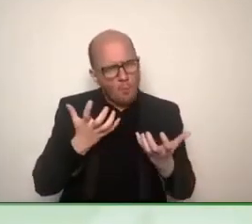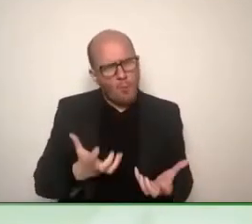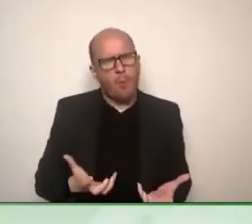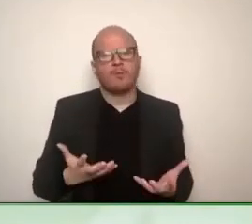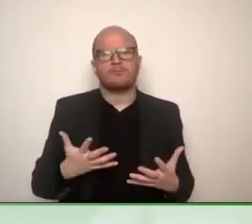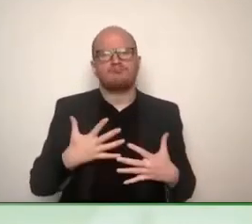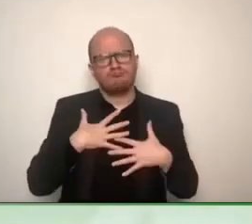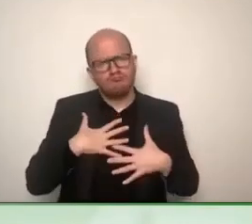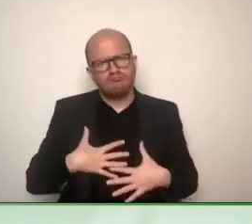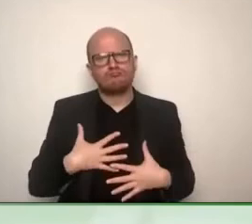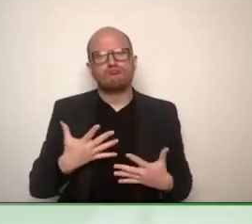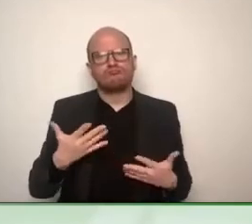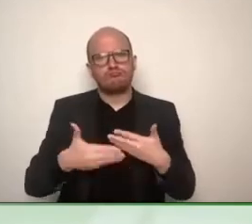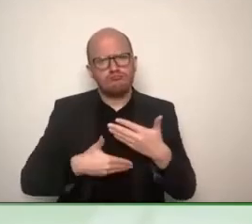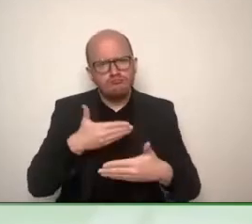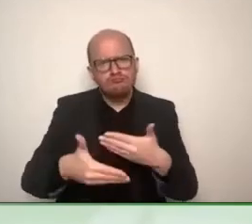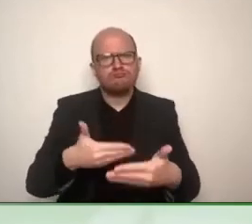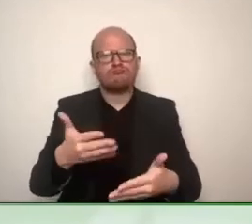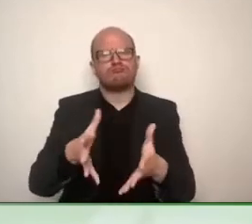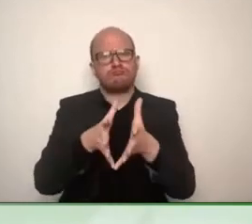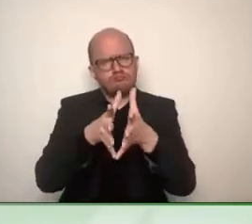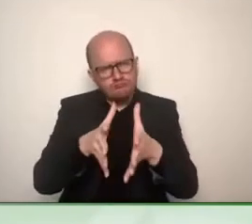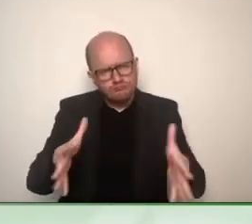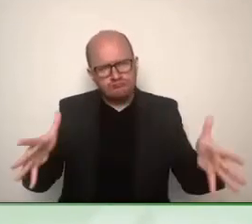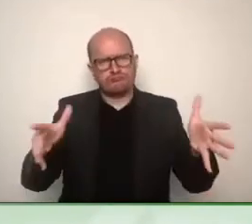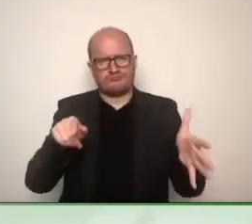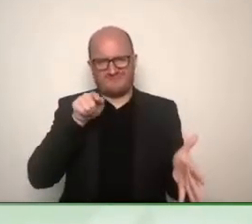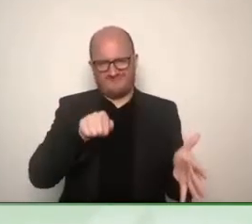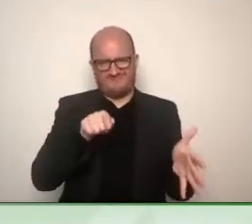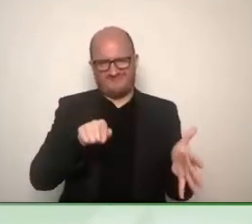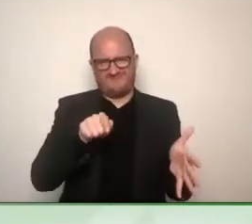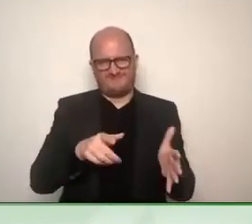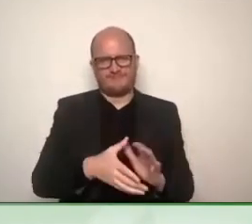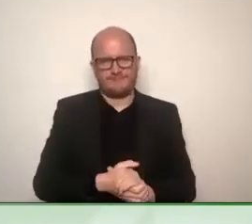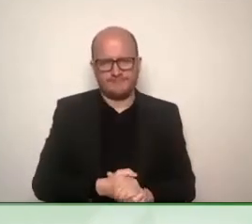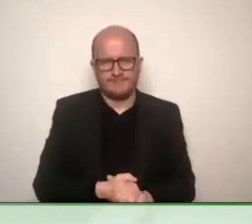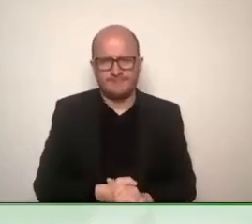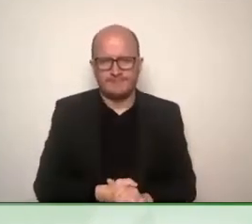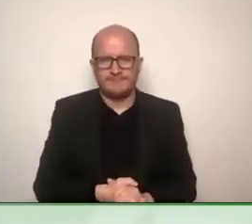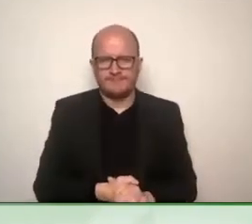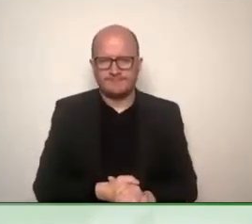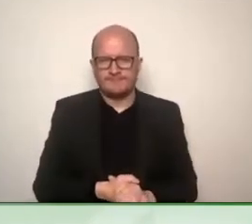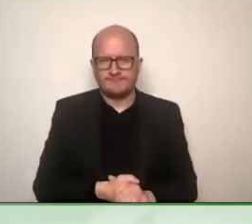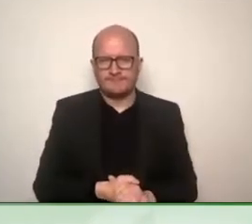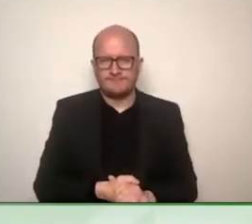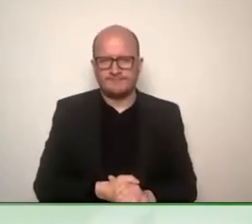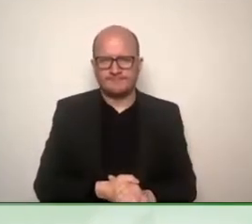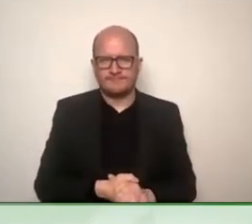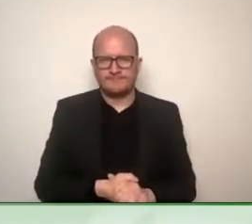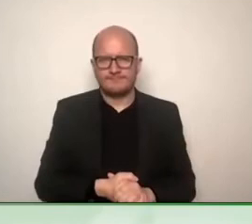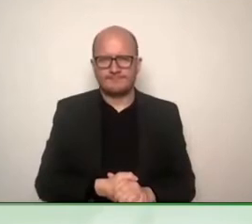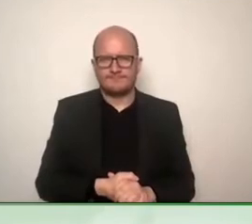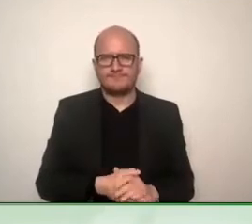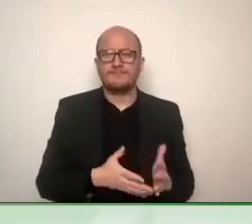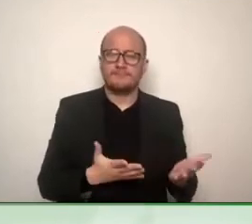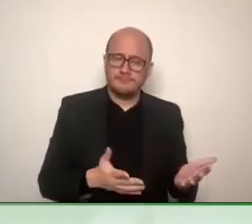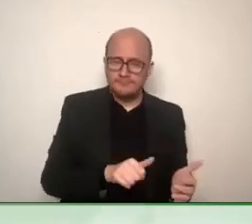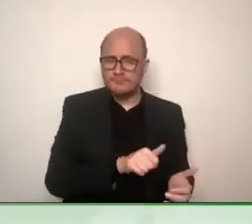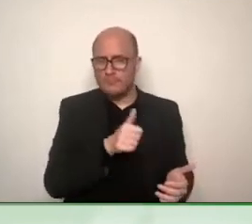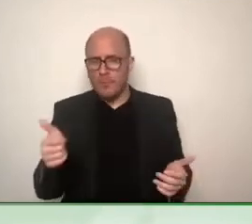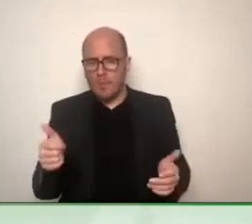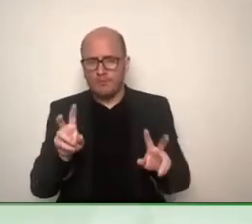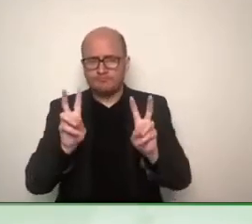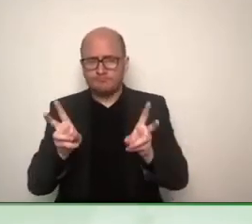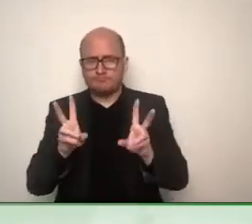Yeah, that's one of the next examples. There's also similar topics when you think about education and the role of technology in